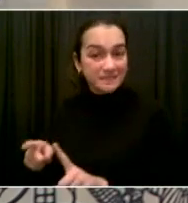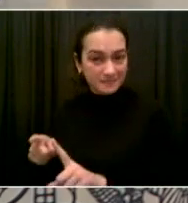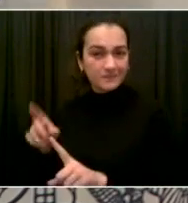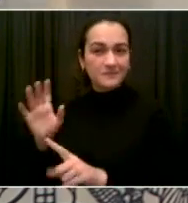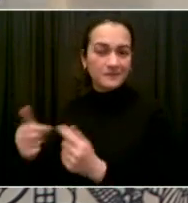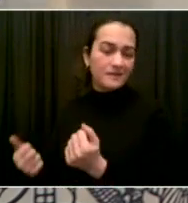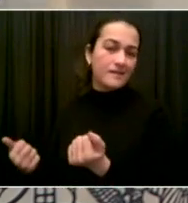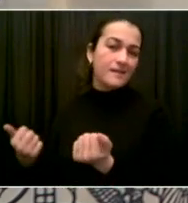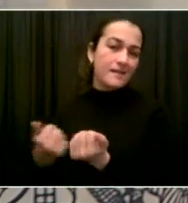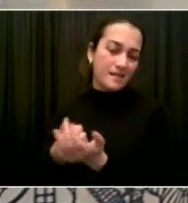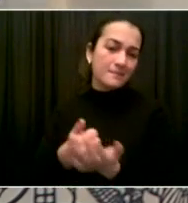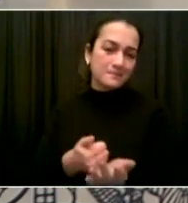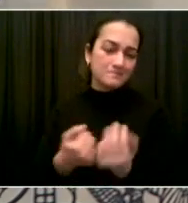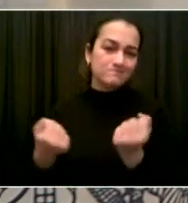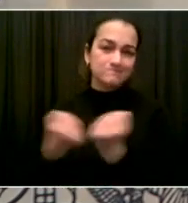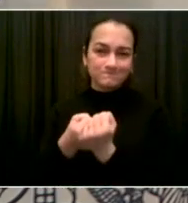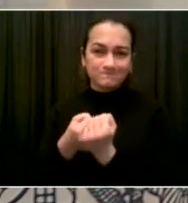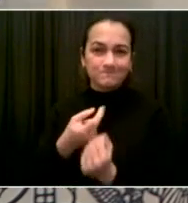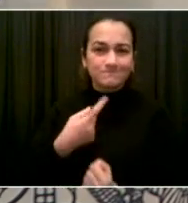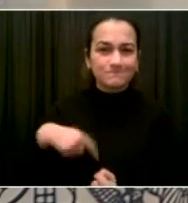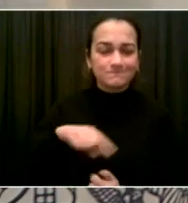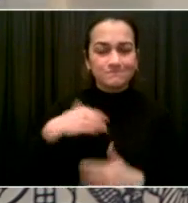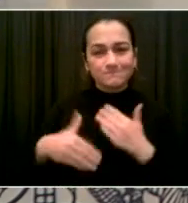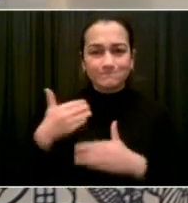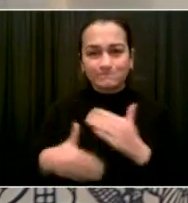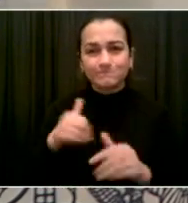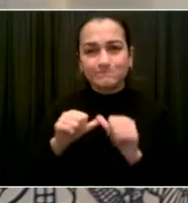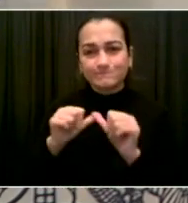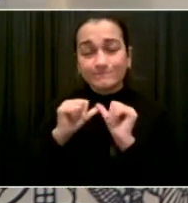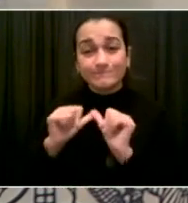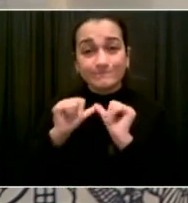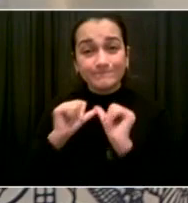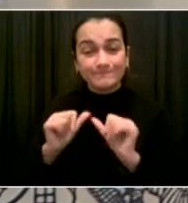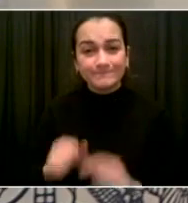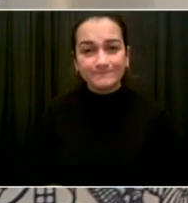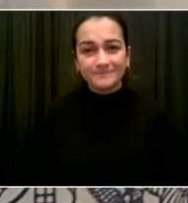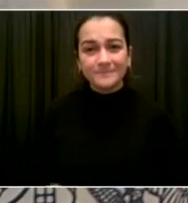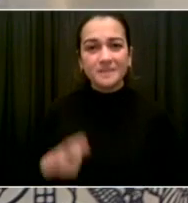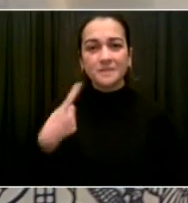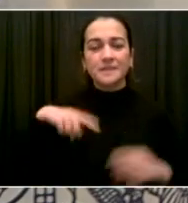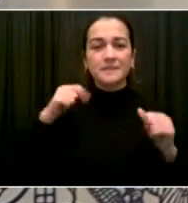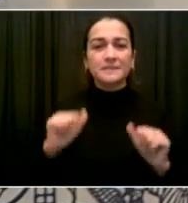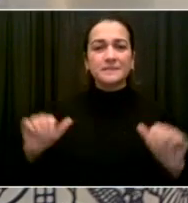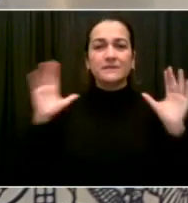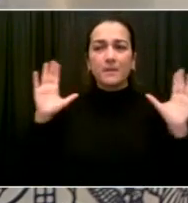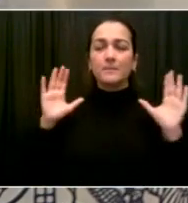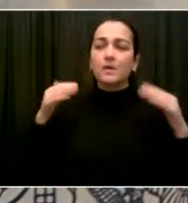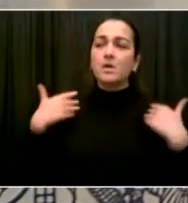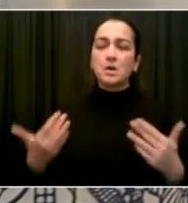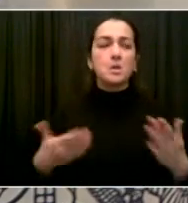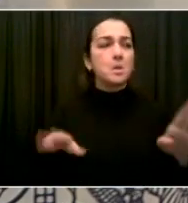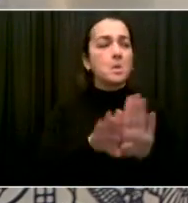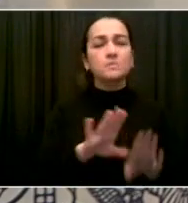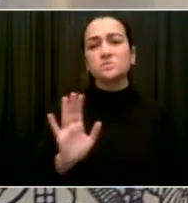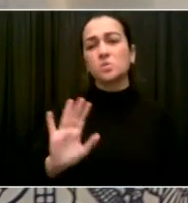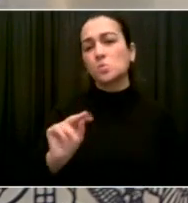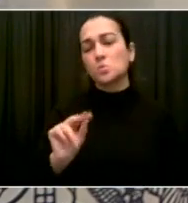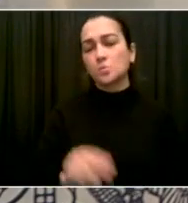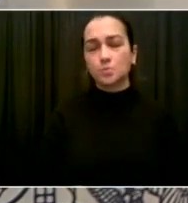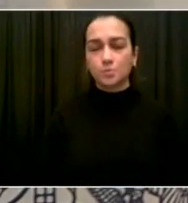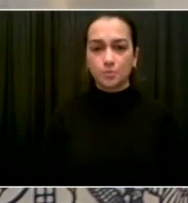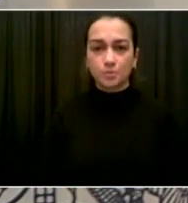We don't want to shut down. We want to vaccinate. Simple as that. Our next question goes to Jenna